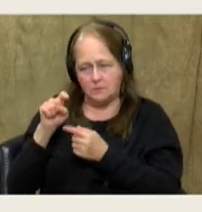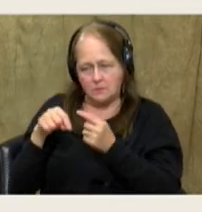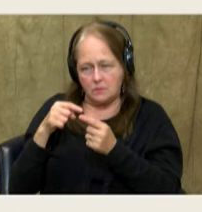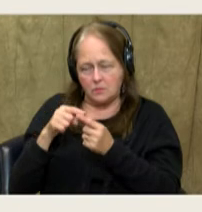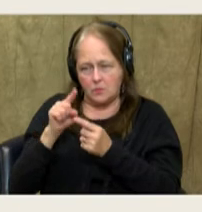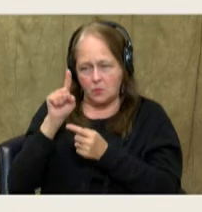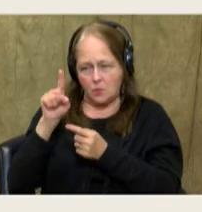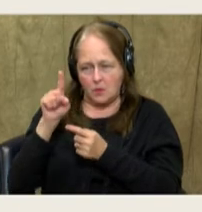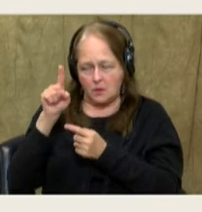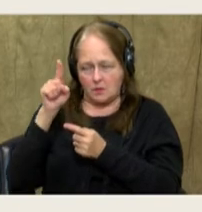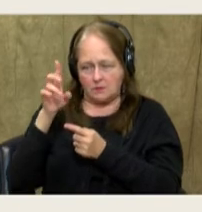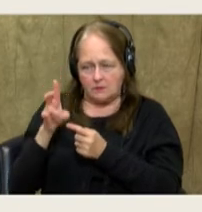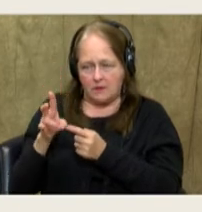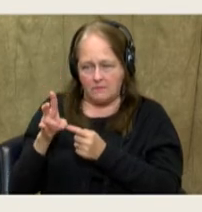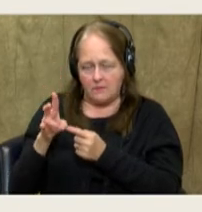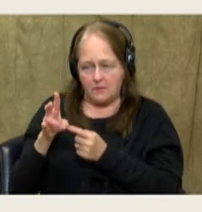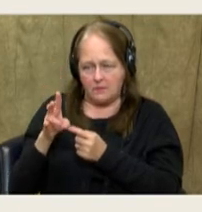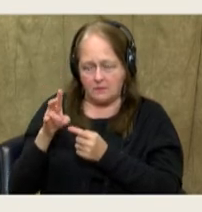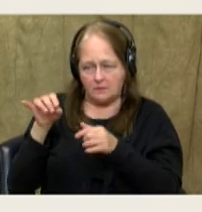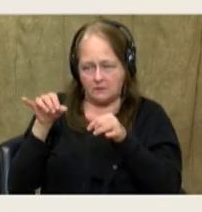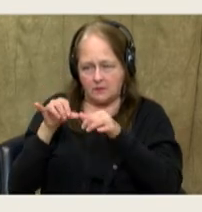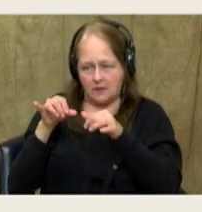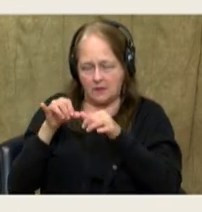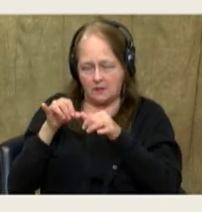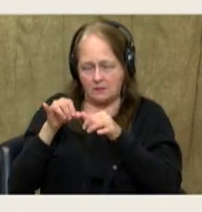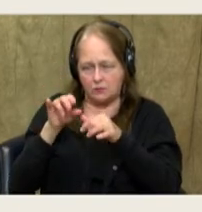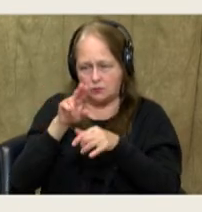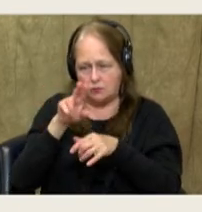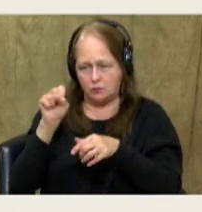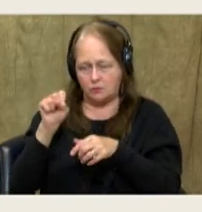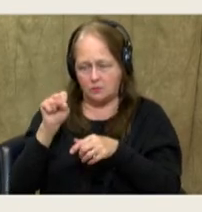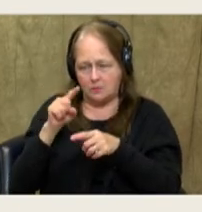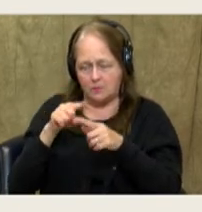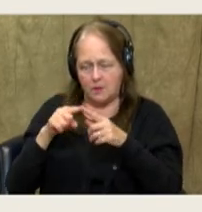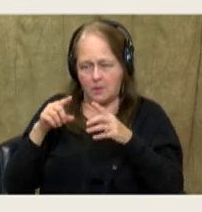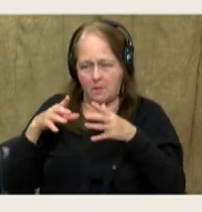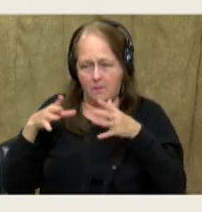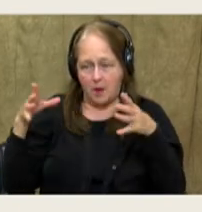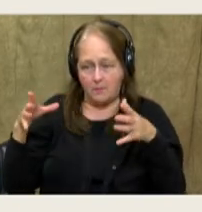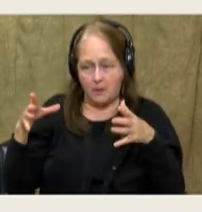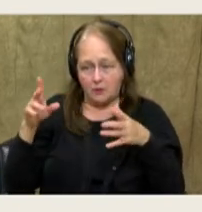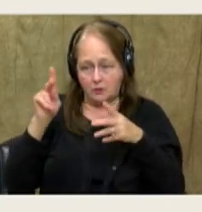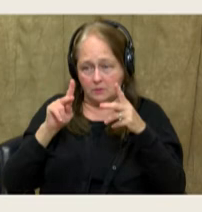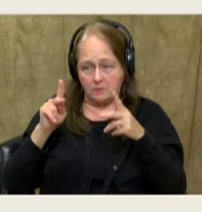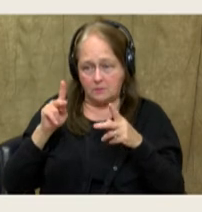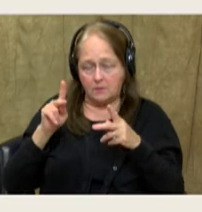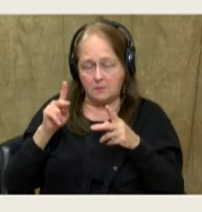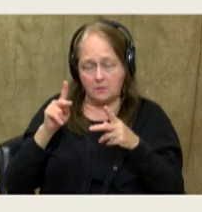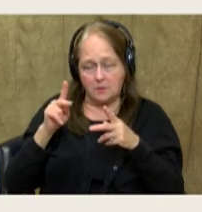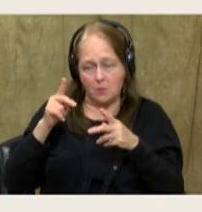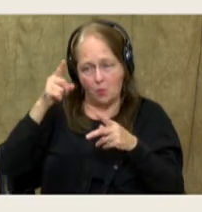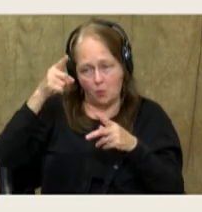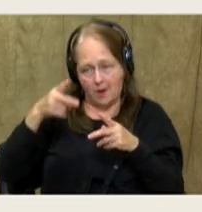about one-seventh of the size of the United States, but then its population is about one-half of the United States.